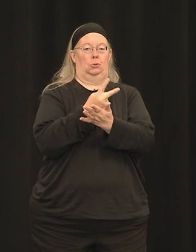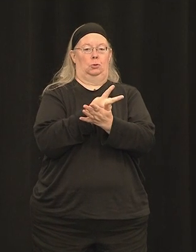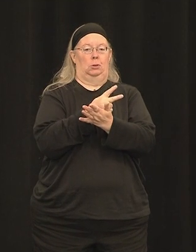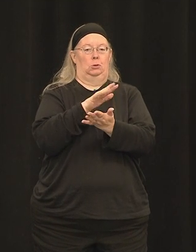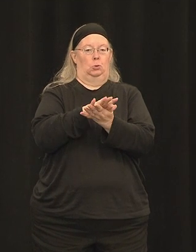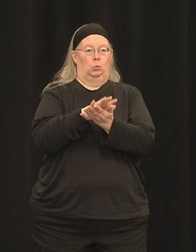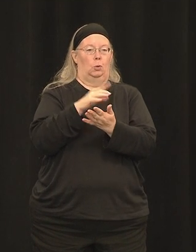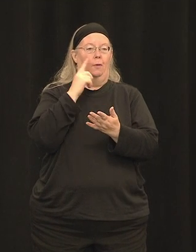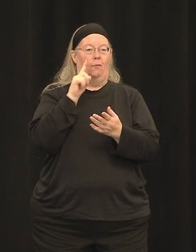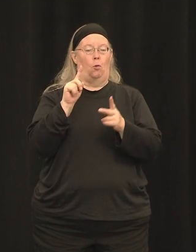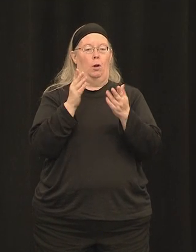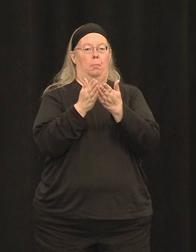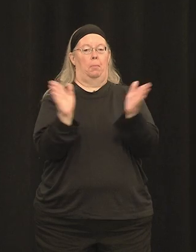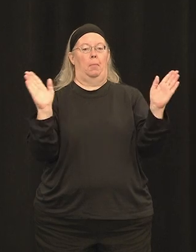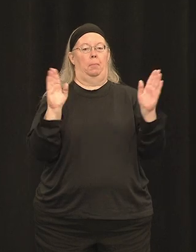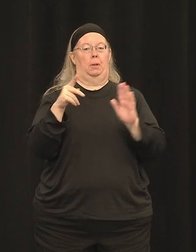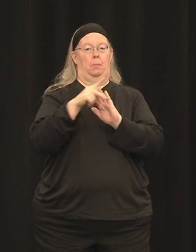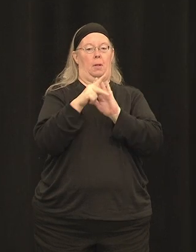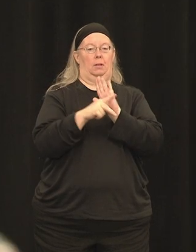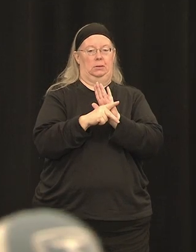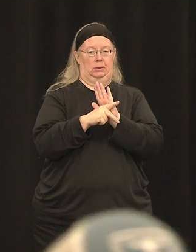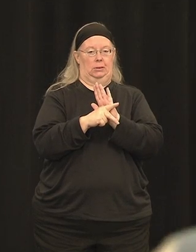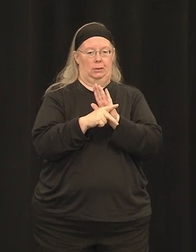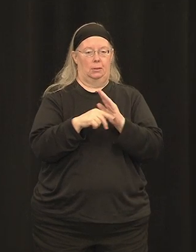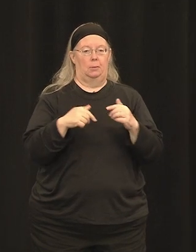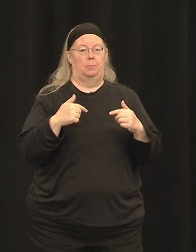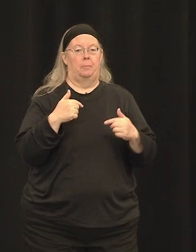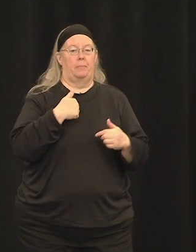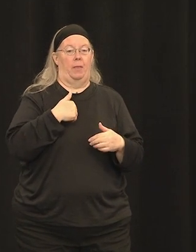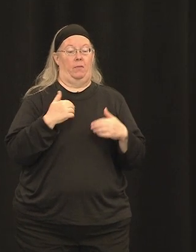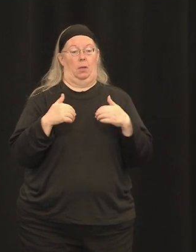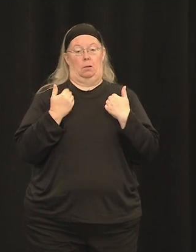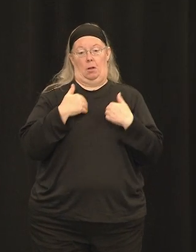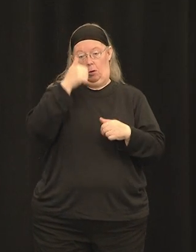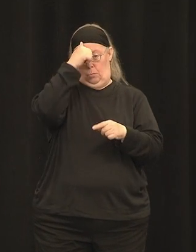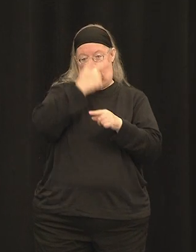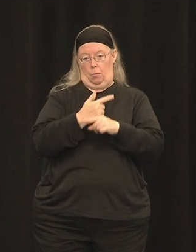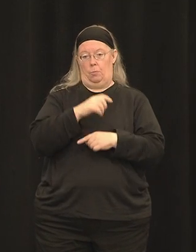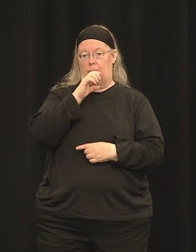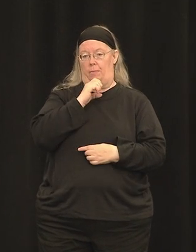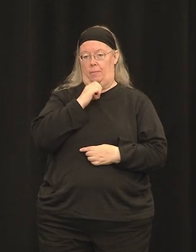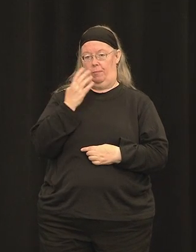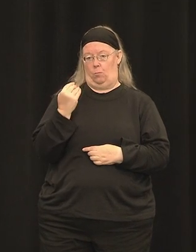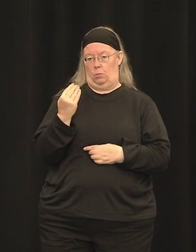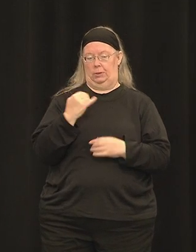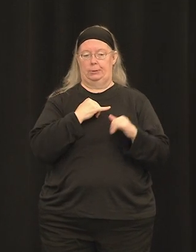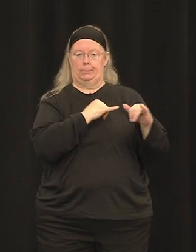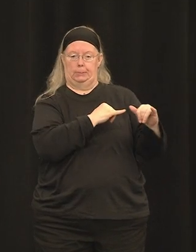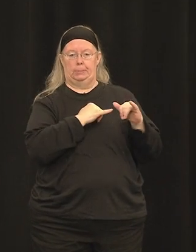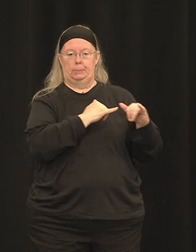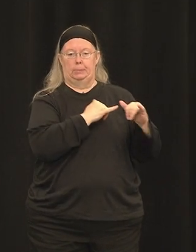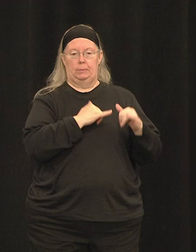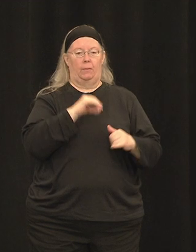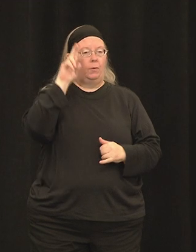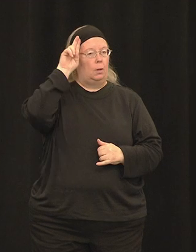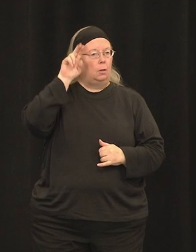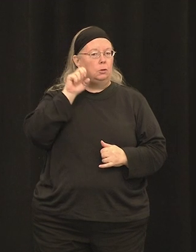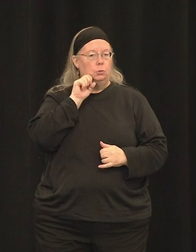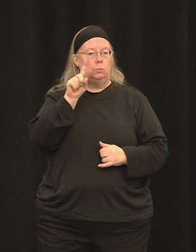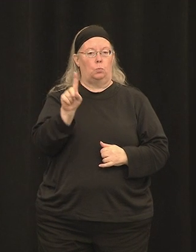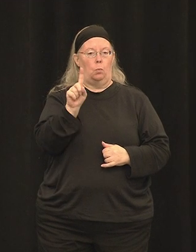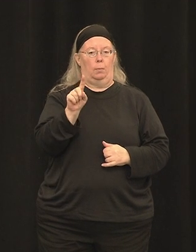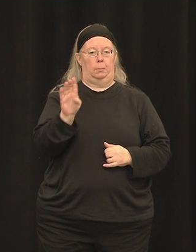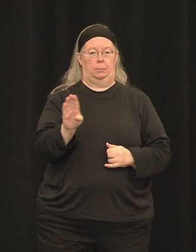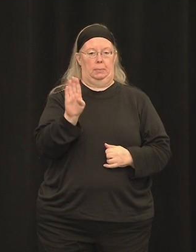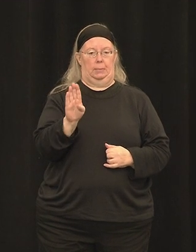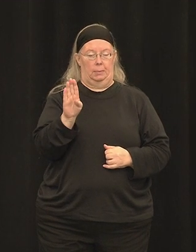who is 14 years old who, like me, has Usher 1B. I'm glad to be here on this day and I've been given